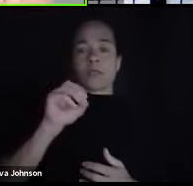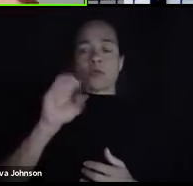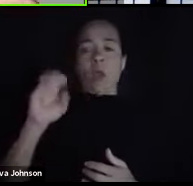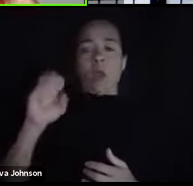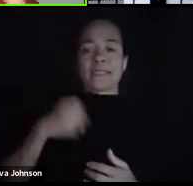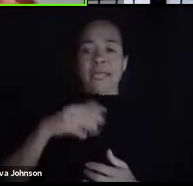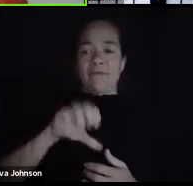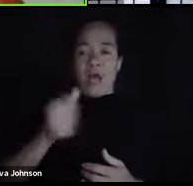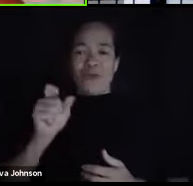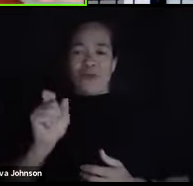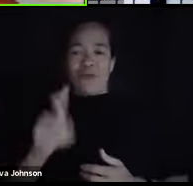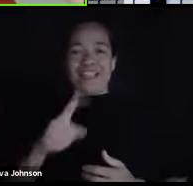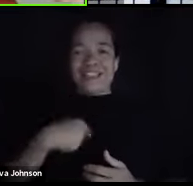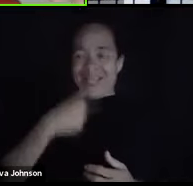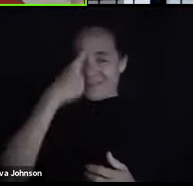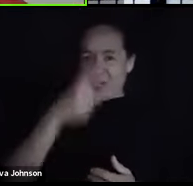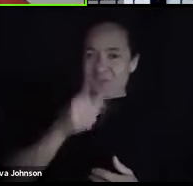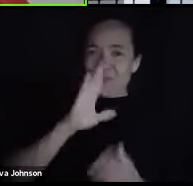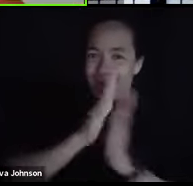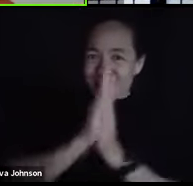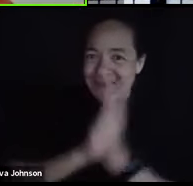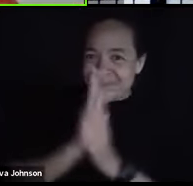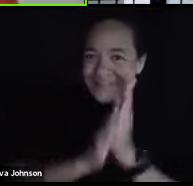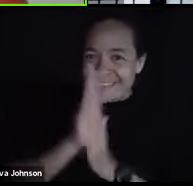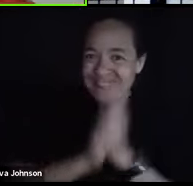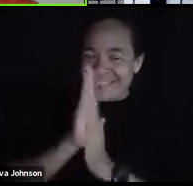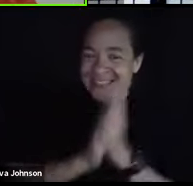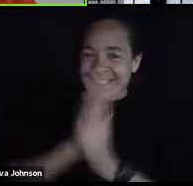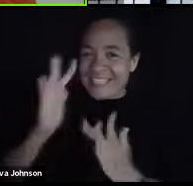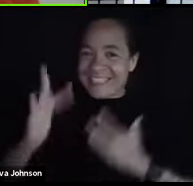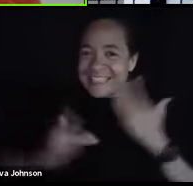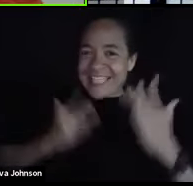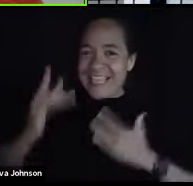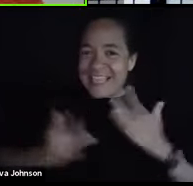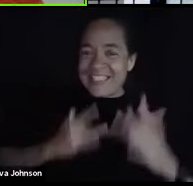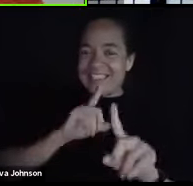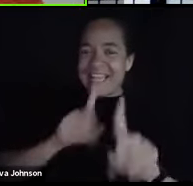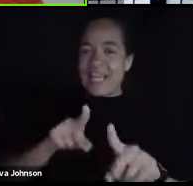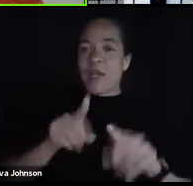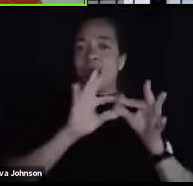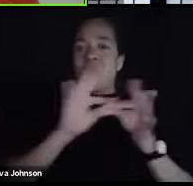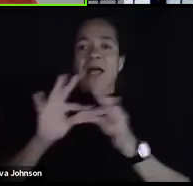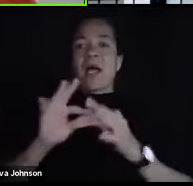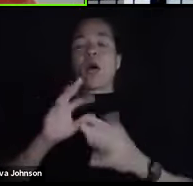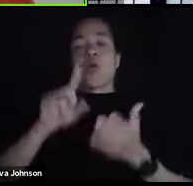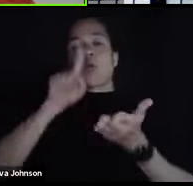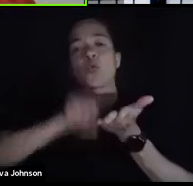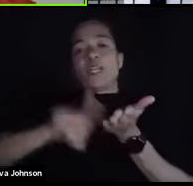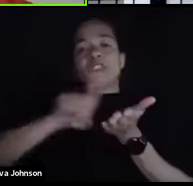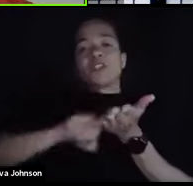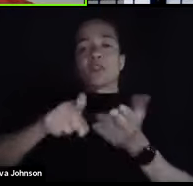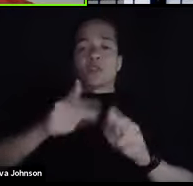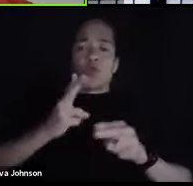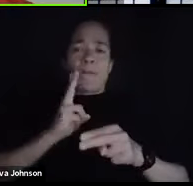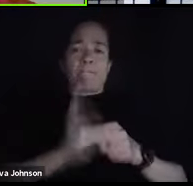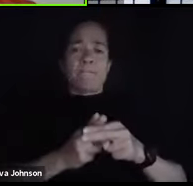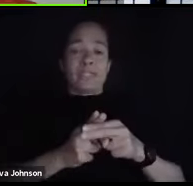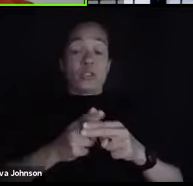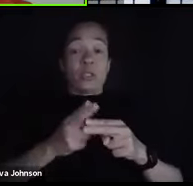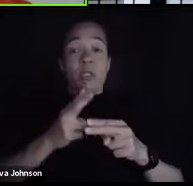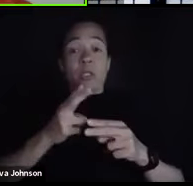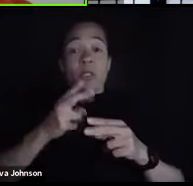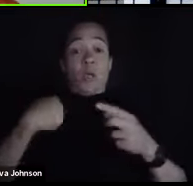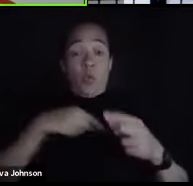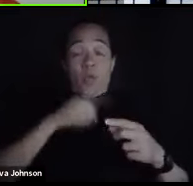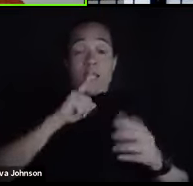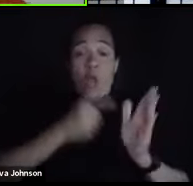think you'll be interested in, or I hope you'll be super interested in as well. It's about research. And so you mentioned earlier we are mandated